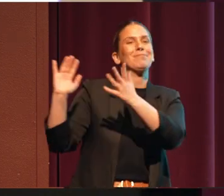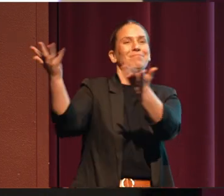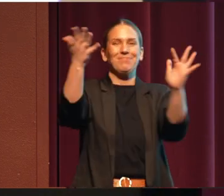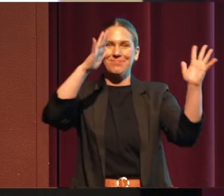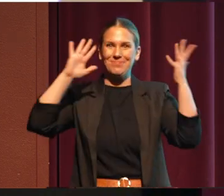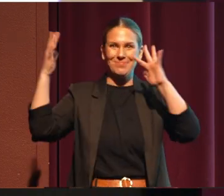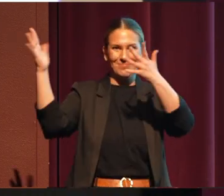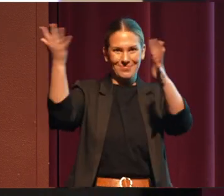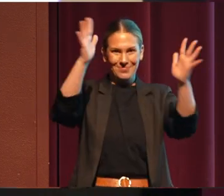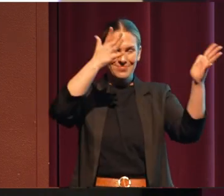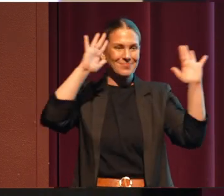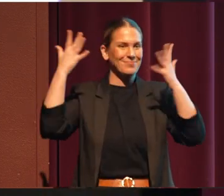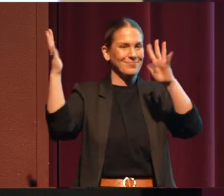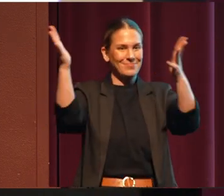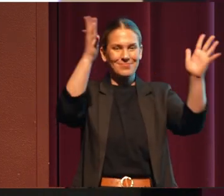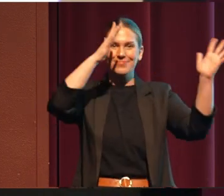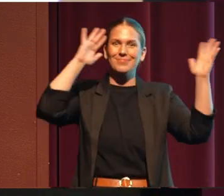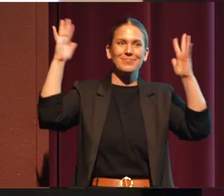a hand in the air.